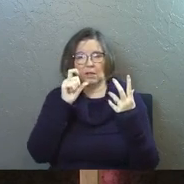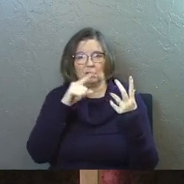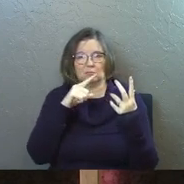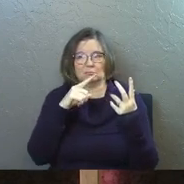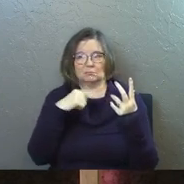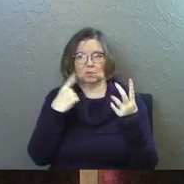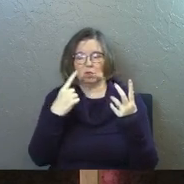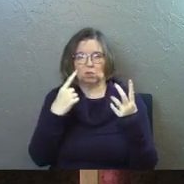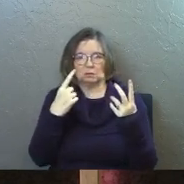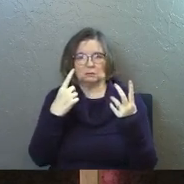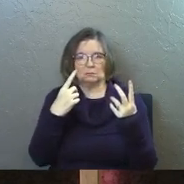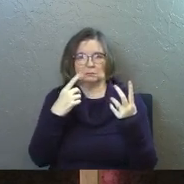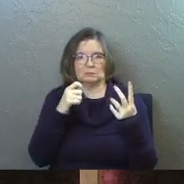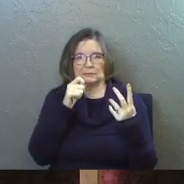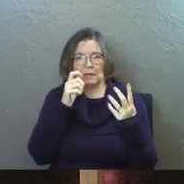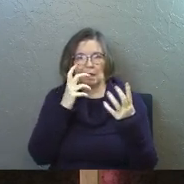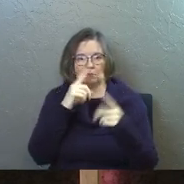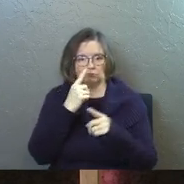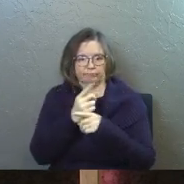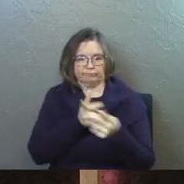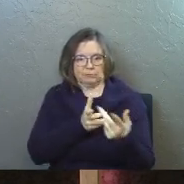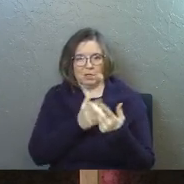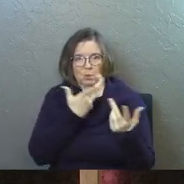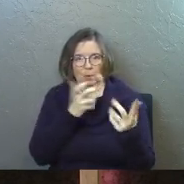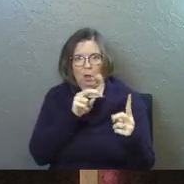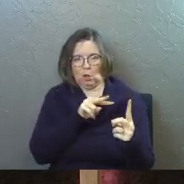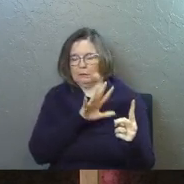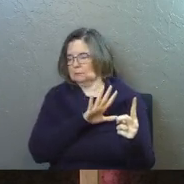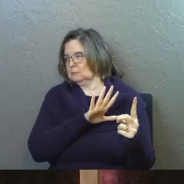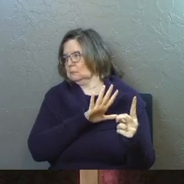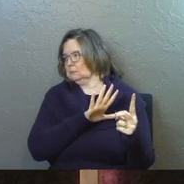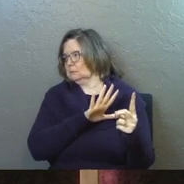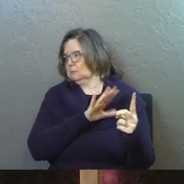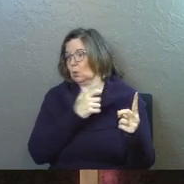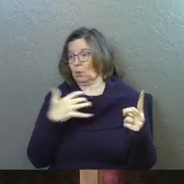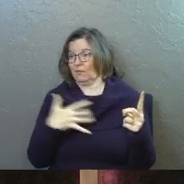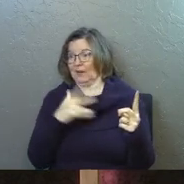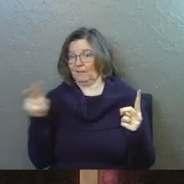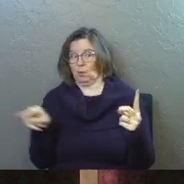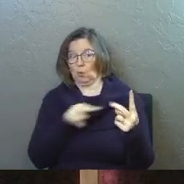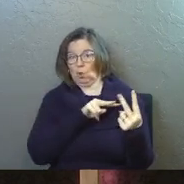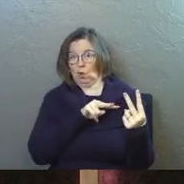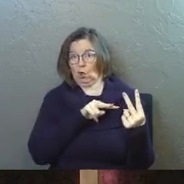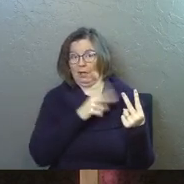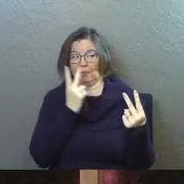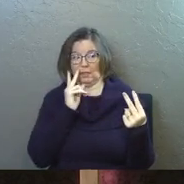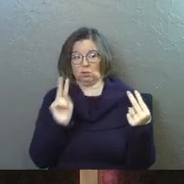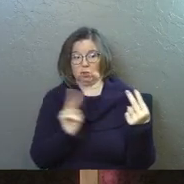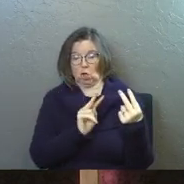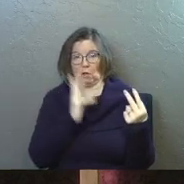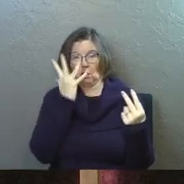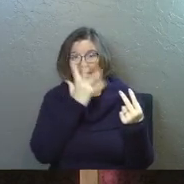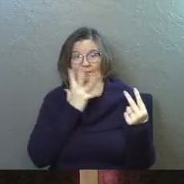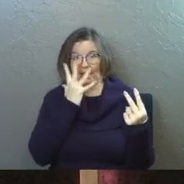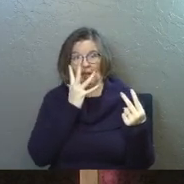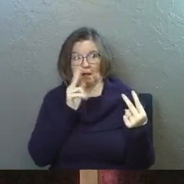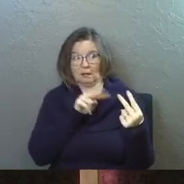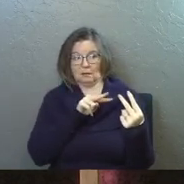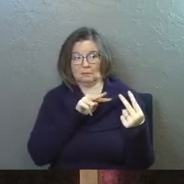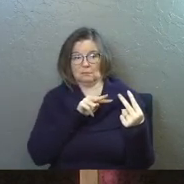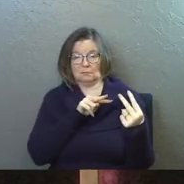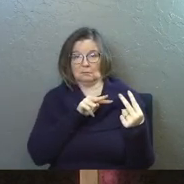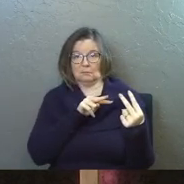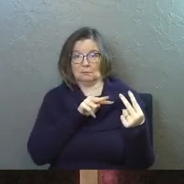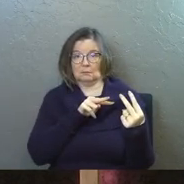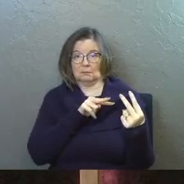they were somebody that for whatever reason, you did not want to look at, or you were afraid that if you looked at them and they saw the look on your face, when you looked